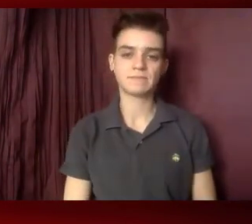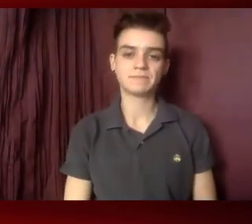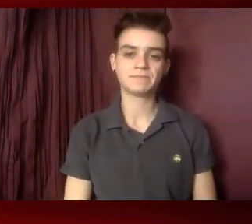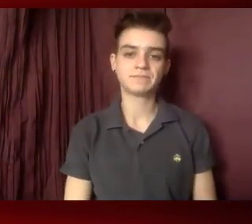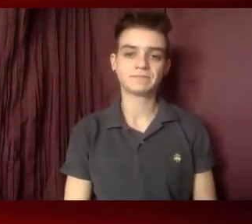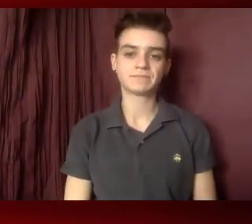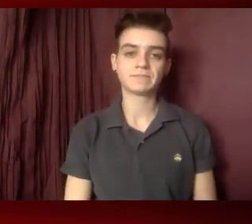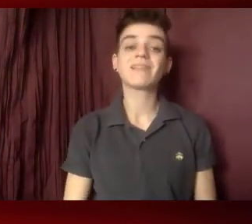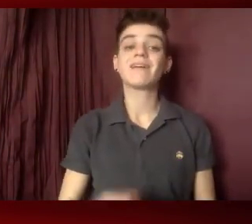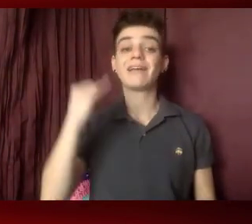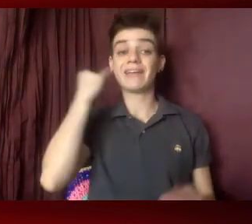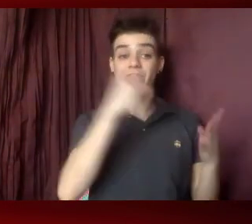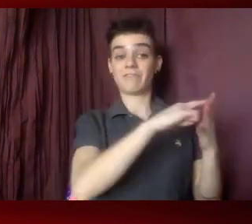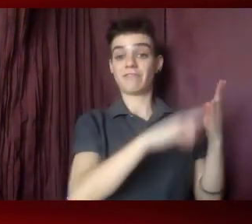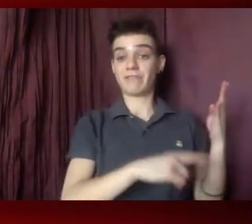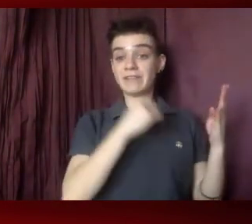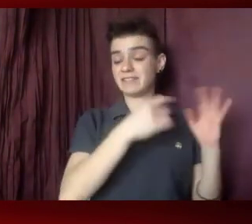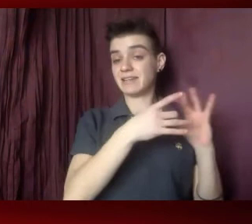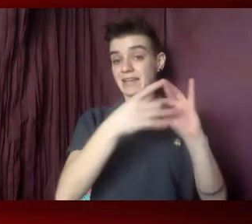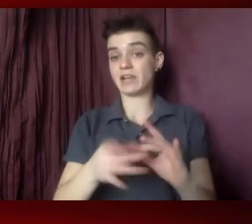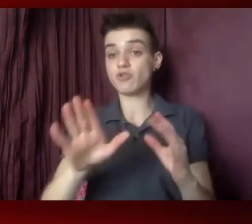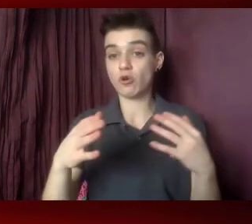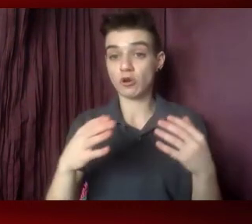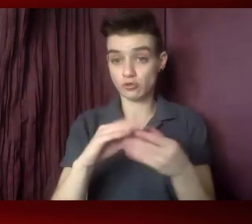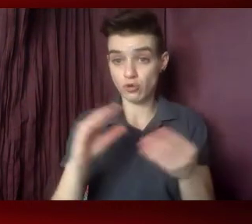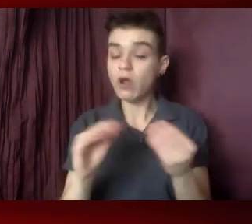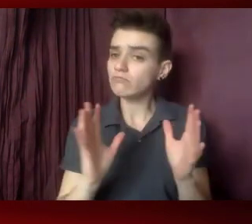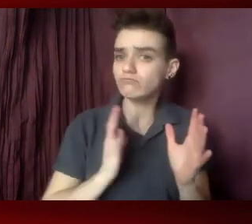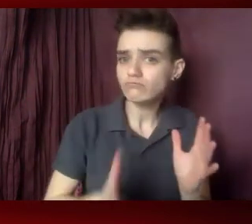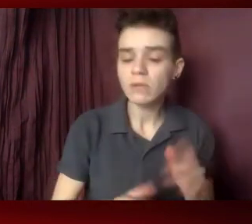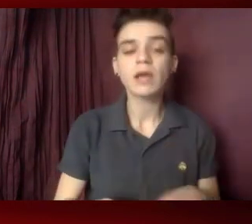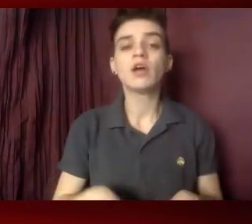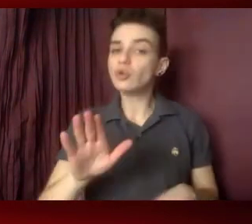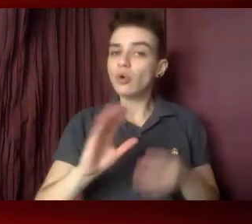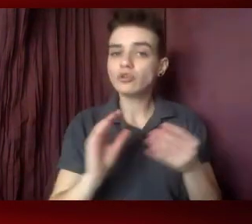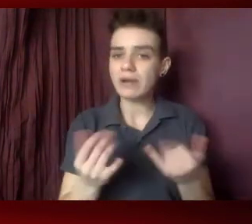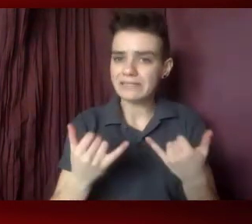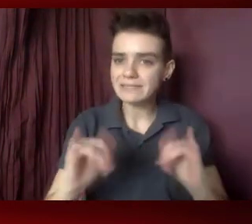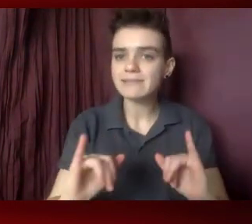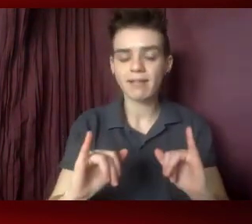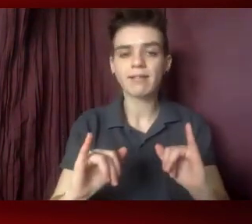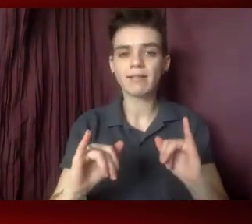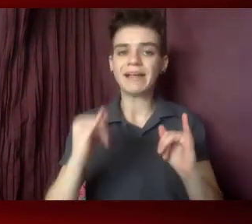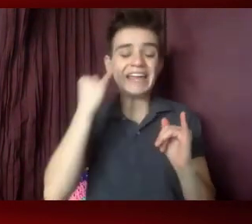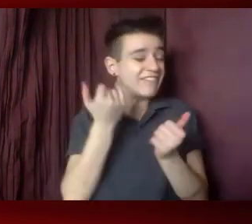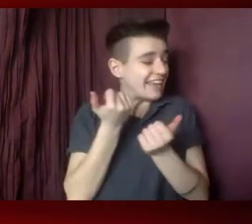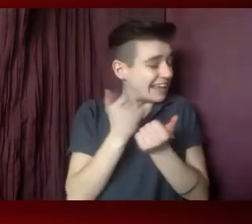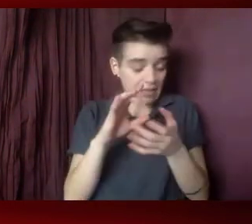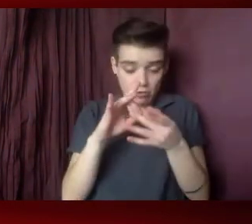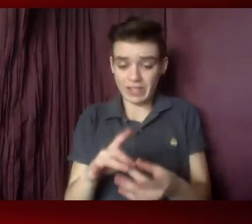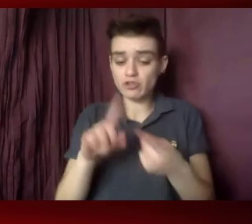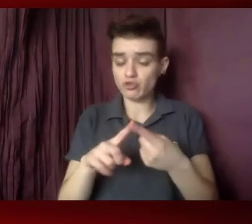resonate with your story, but your story highlights issues related to accessing health care, please check out the rest of the brief